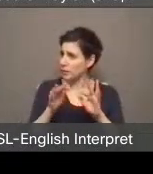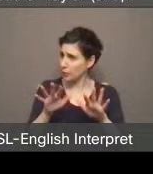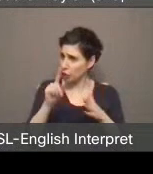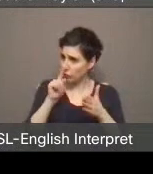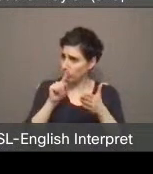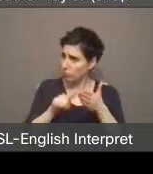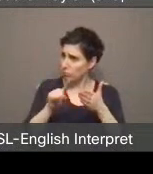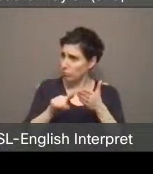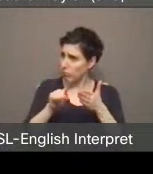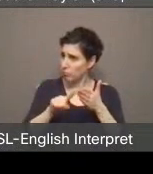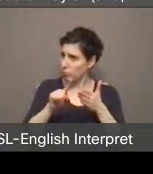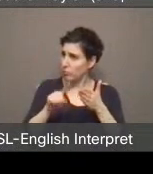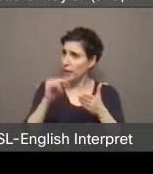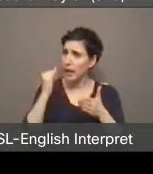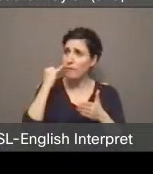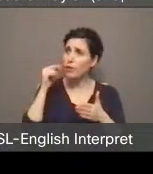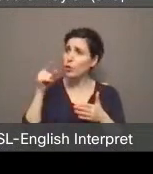with.